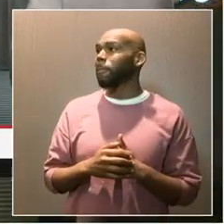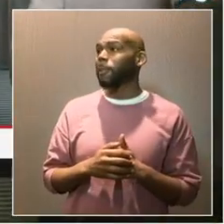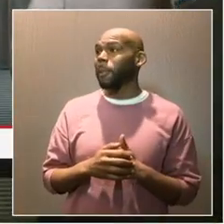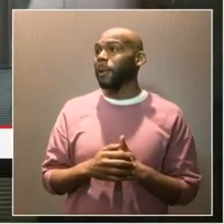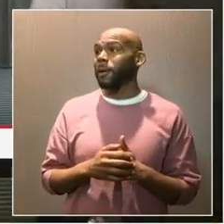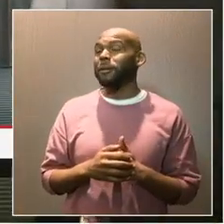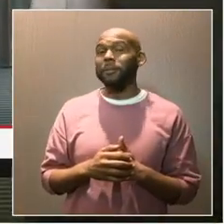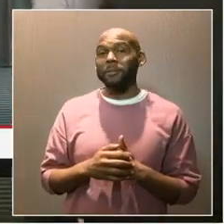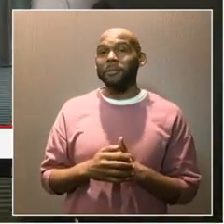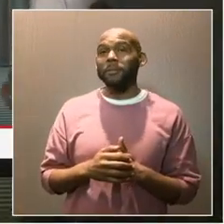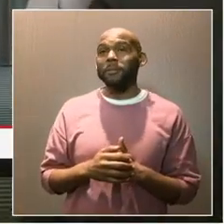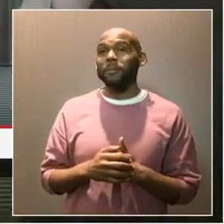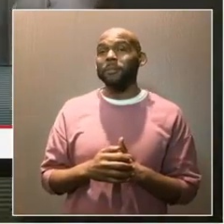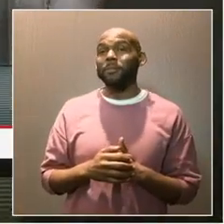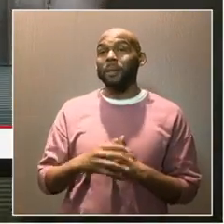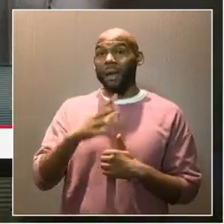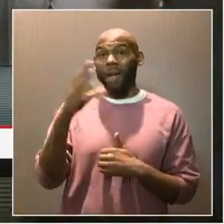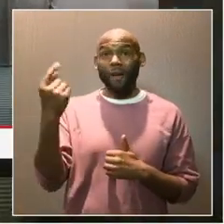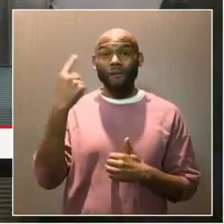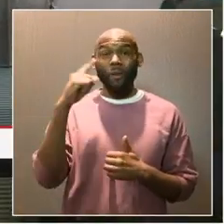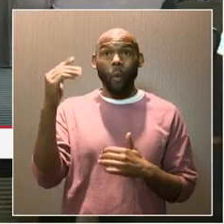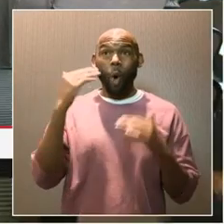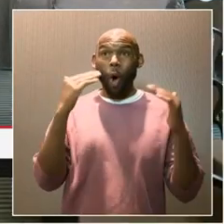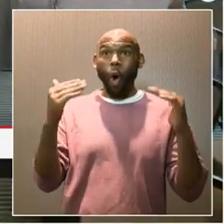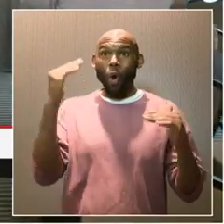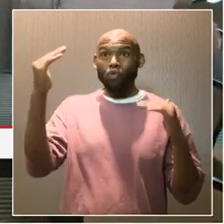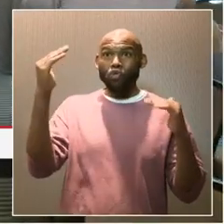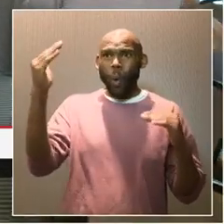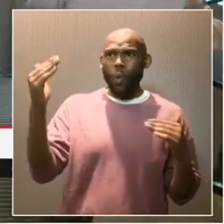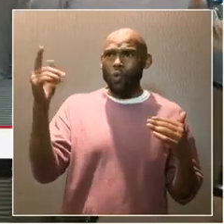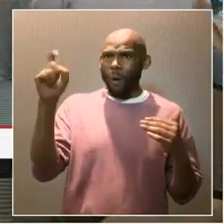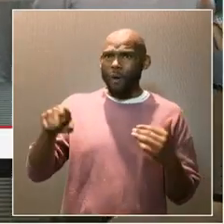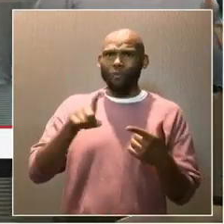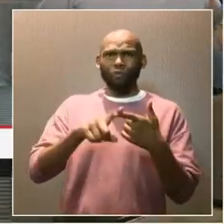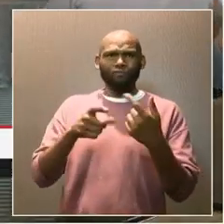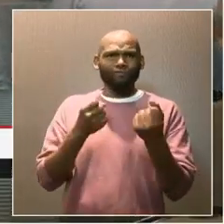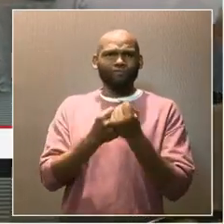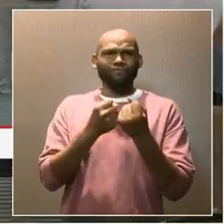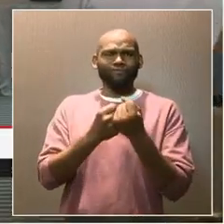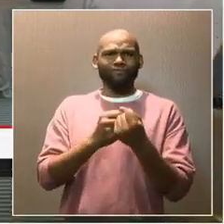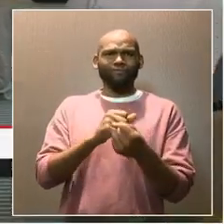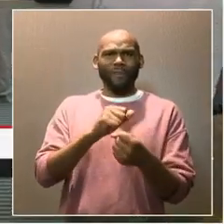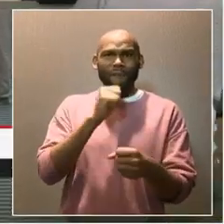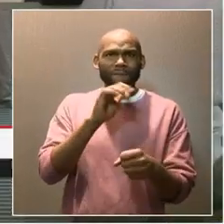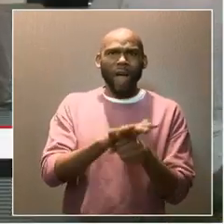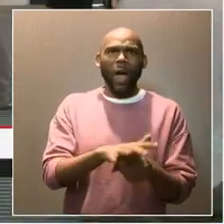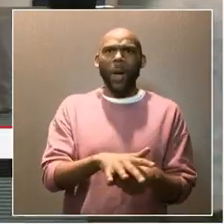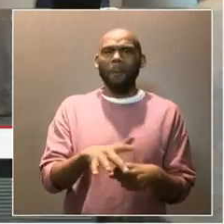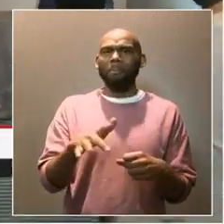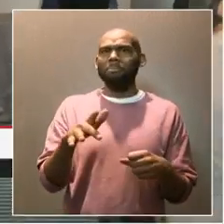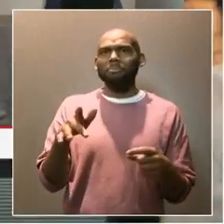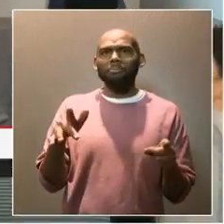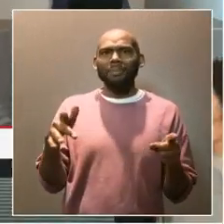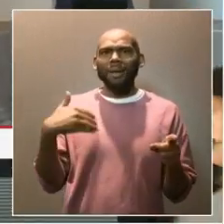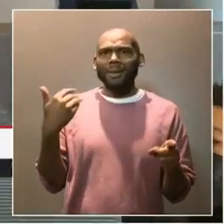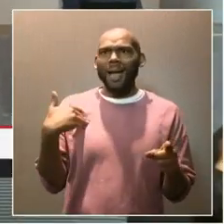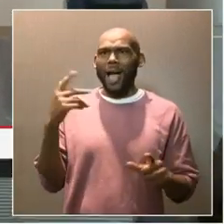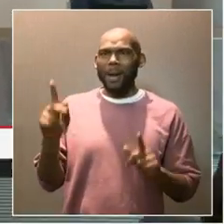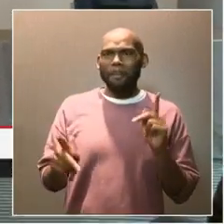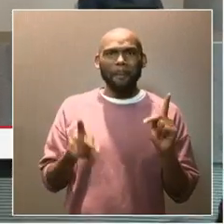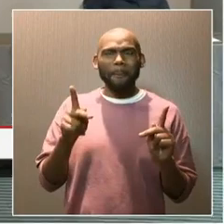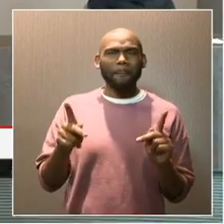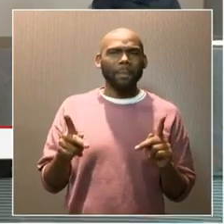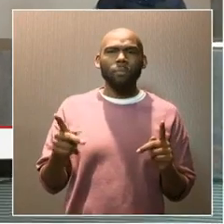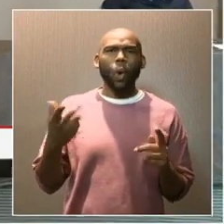for adults to affirm young people so that they don't seek affirmation from